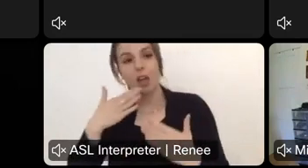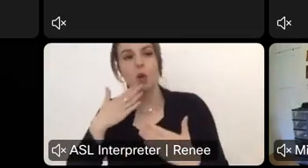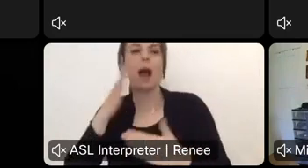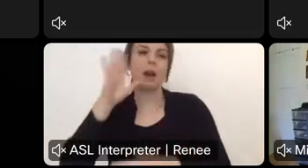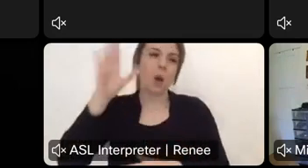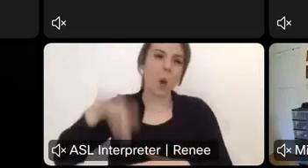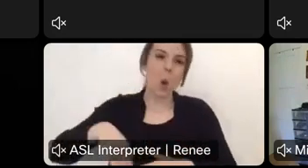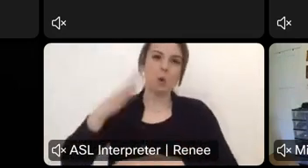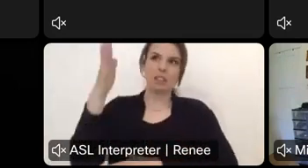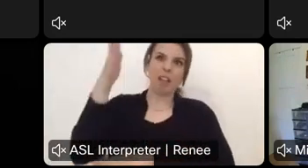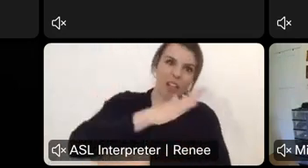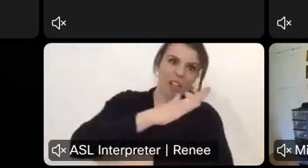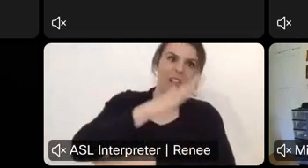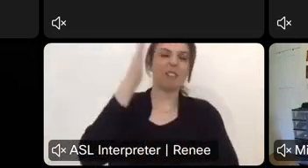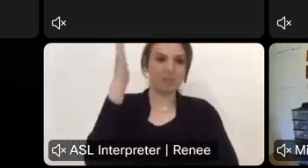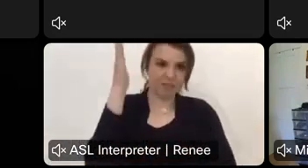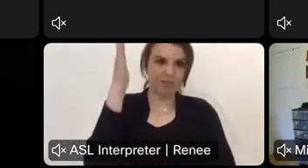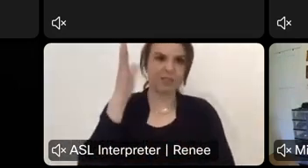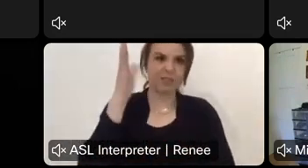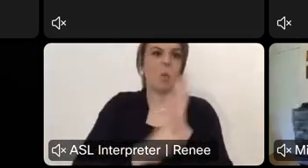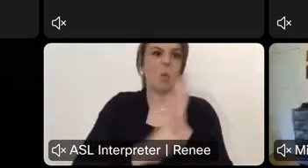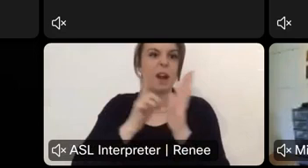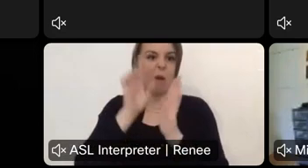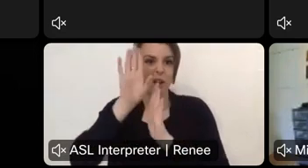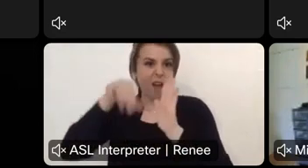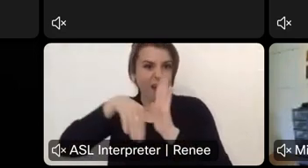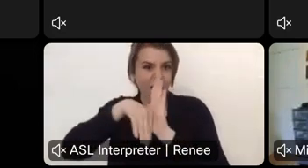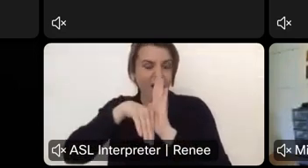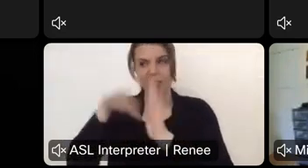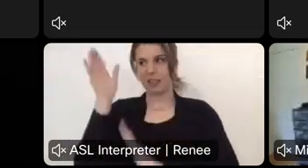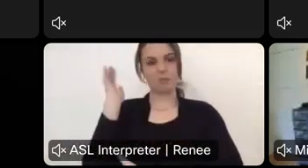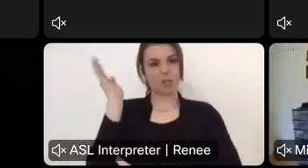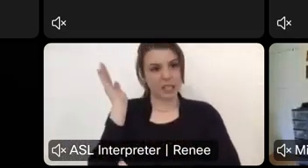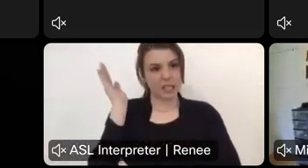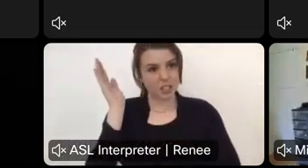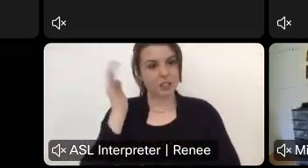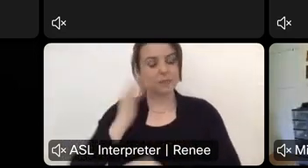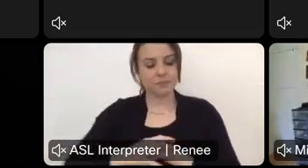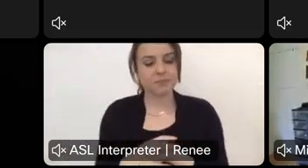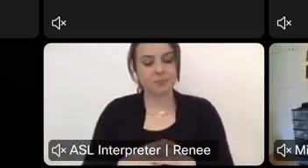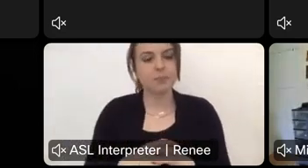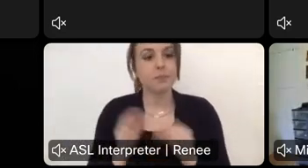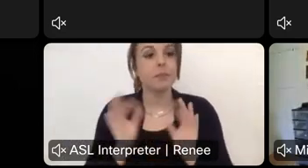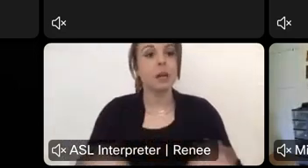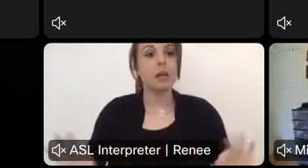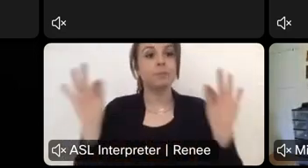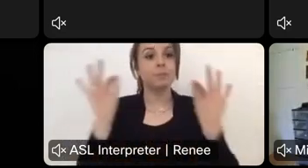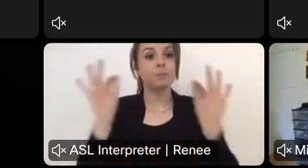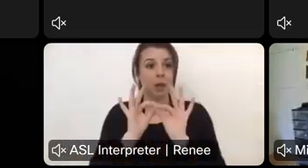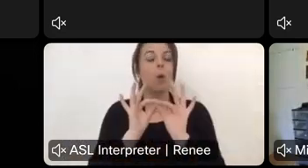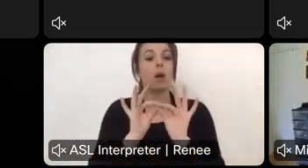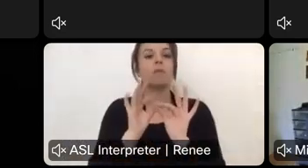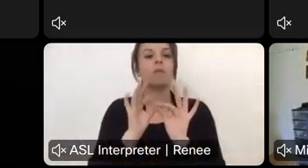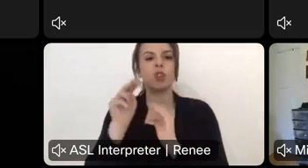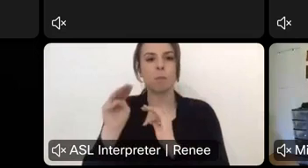spend at least an hour and a half with us as we give this presentation. It's important for New Mexico